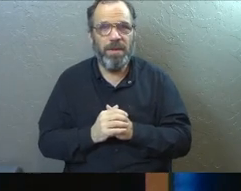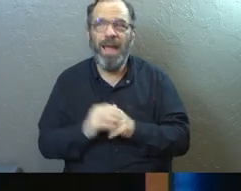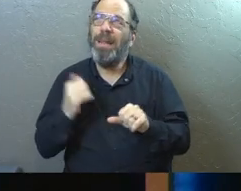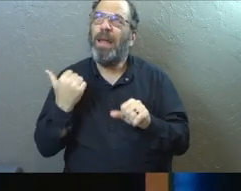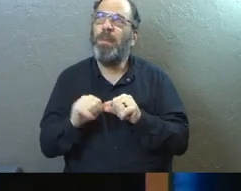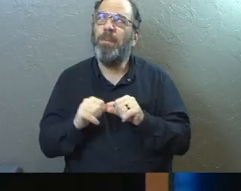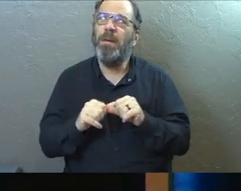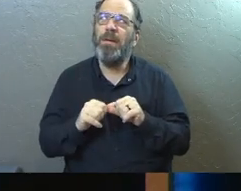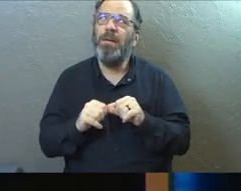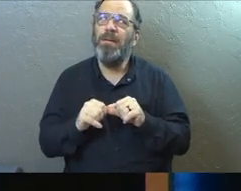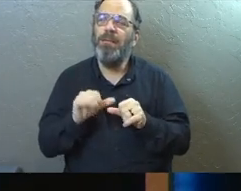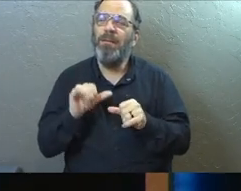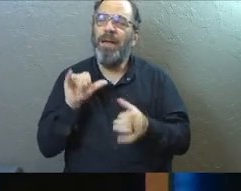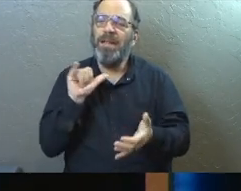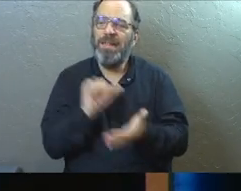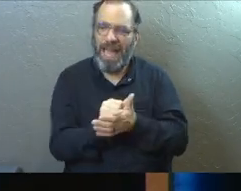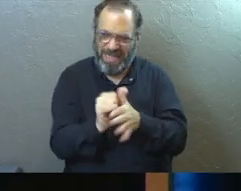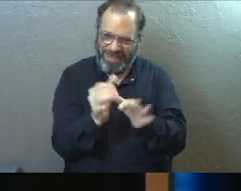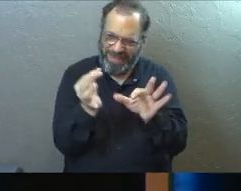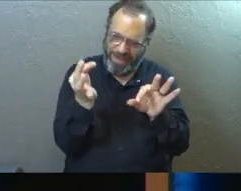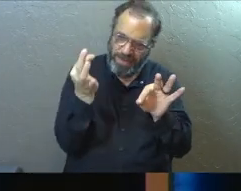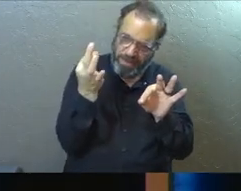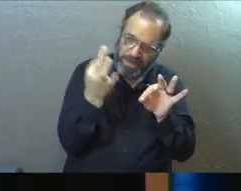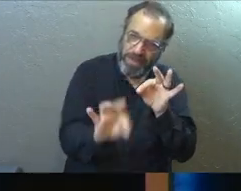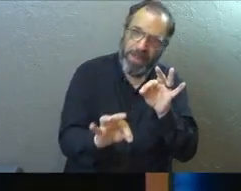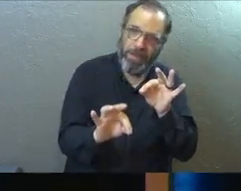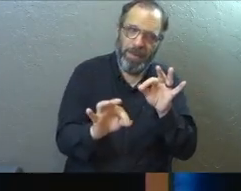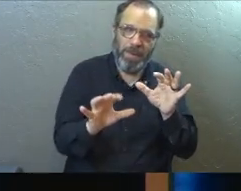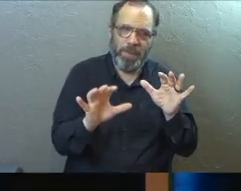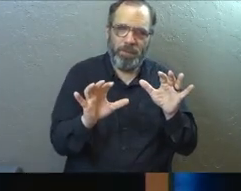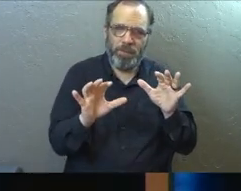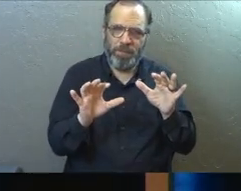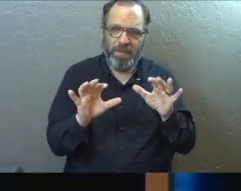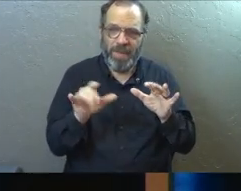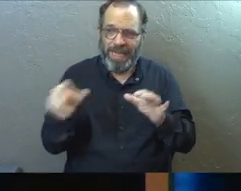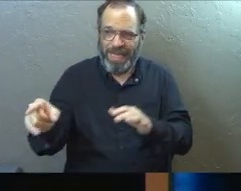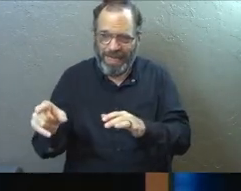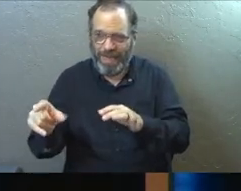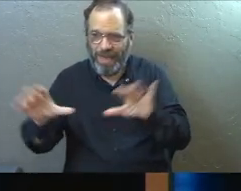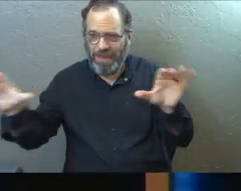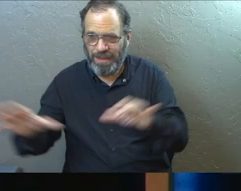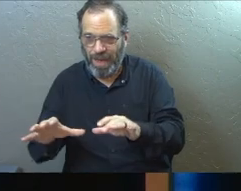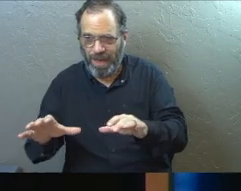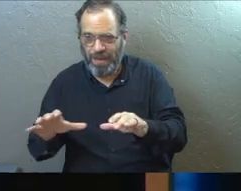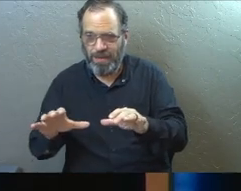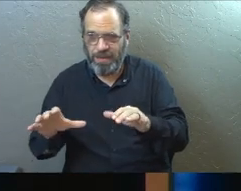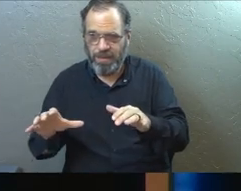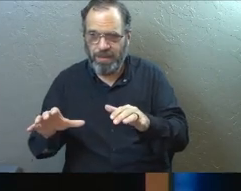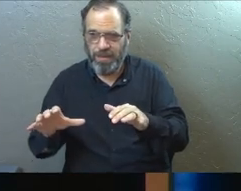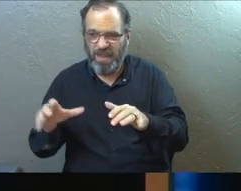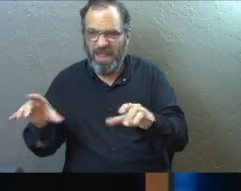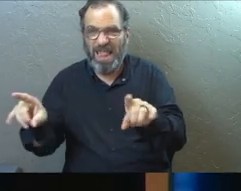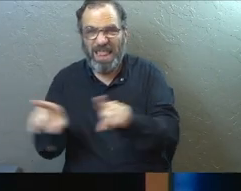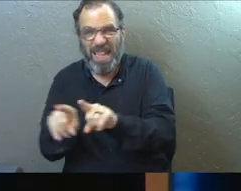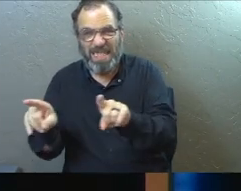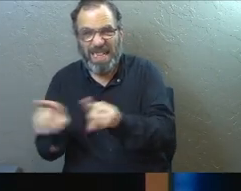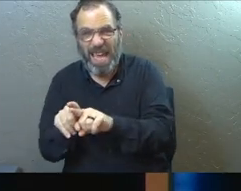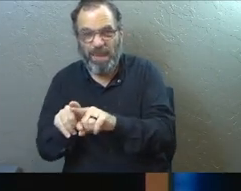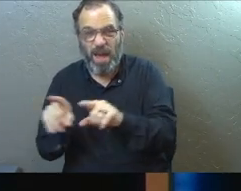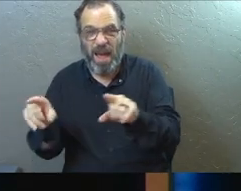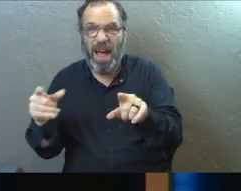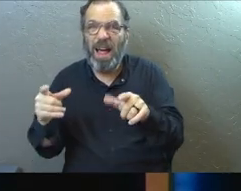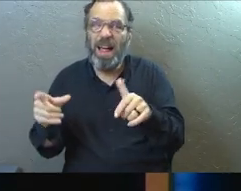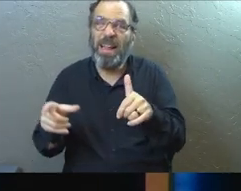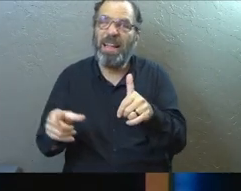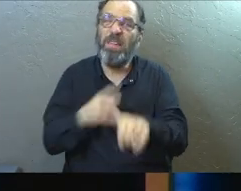And I remember thinking like, that's it. That is the simple thing. It's just like, man, he does the things that he did at first. And that keeps that